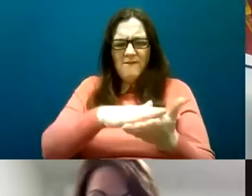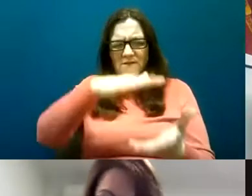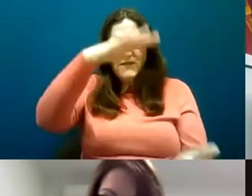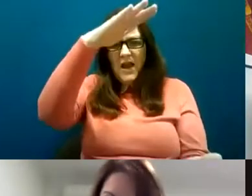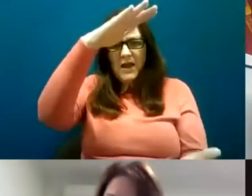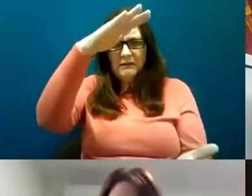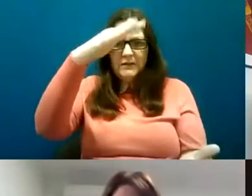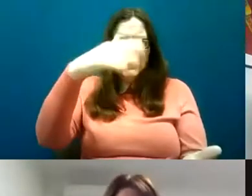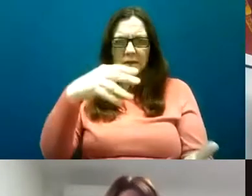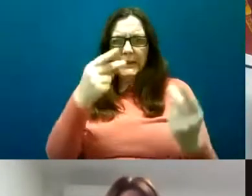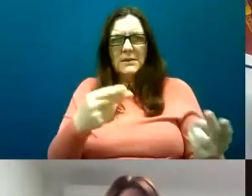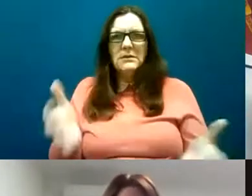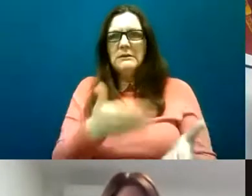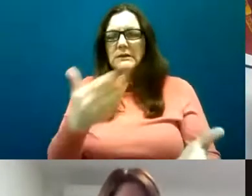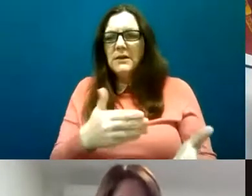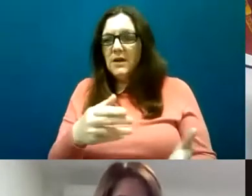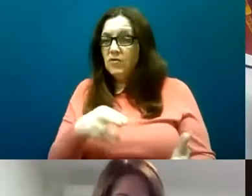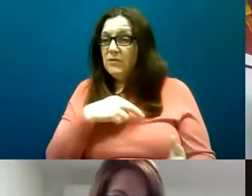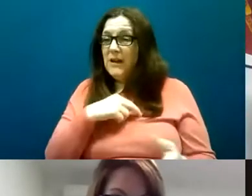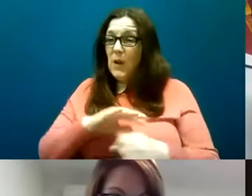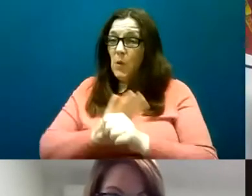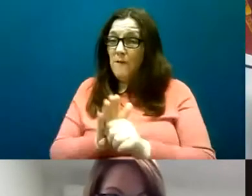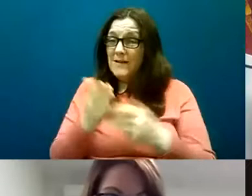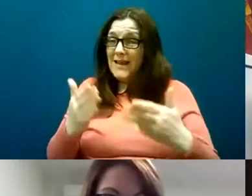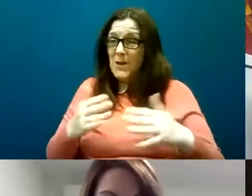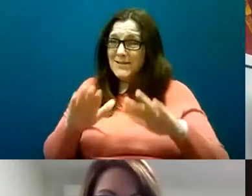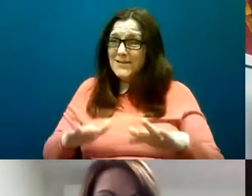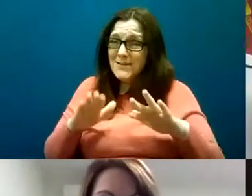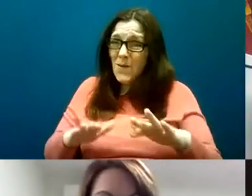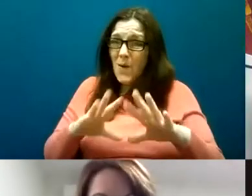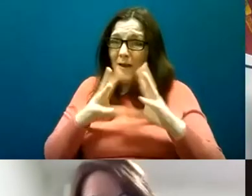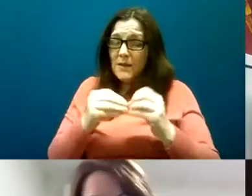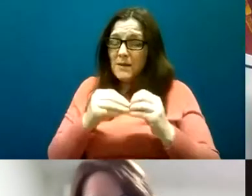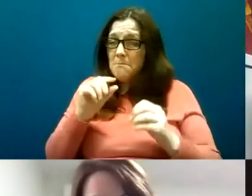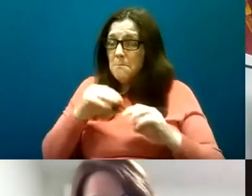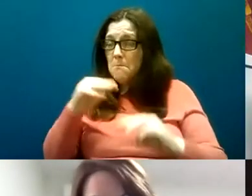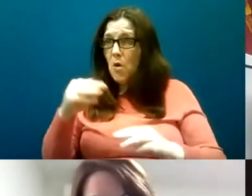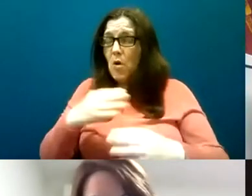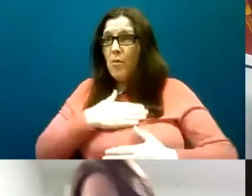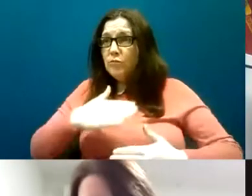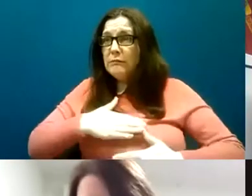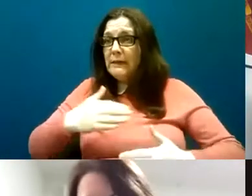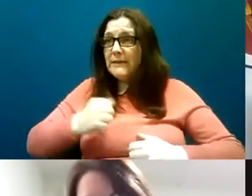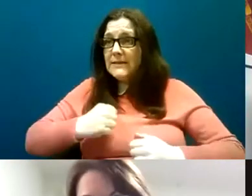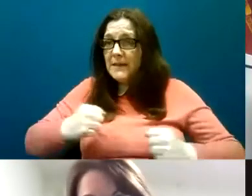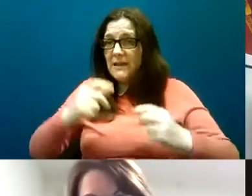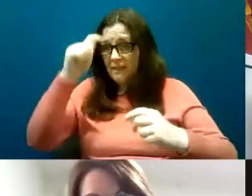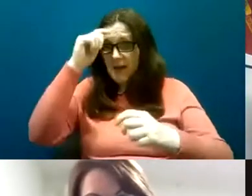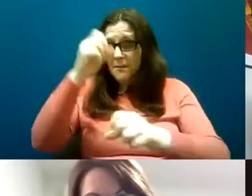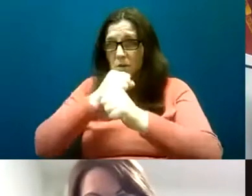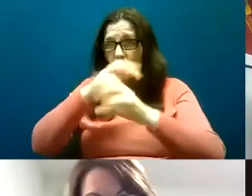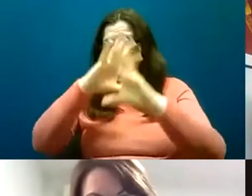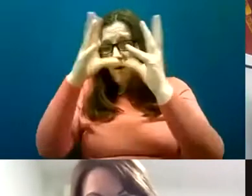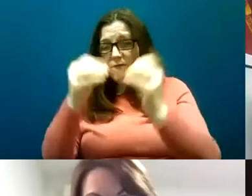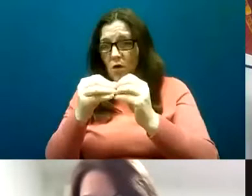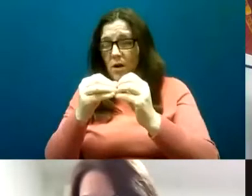wondering whether COVID has slowed things down a little bit and given you a chance to breathe and maybe think about some of these larger issues or is it